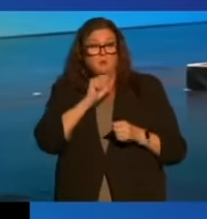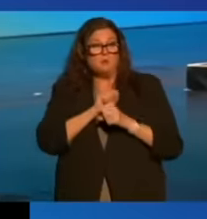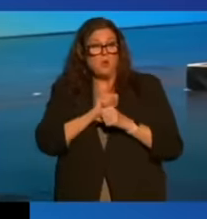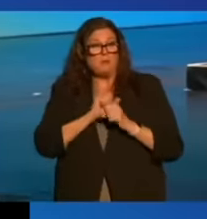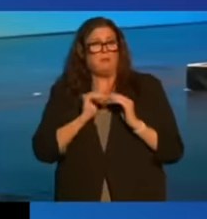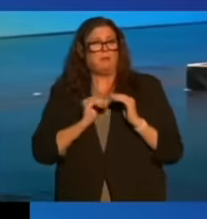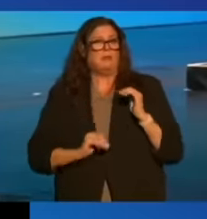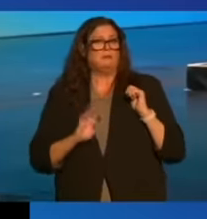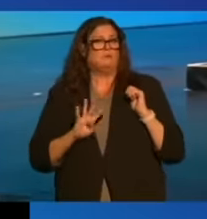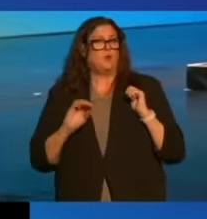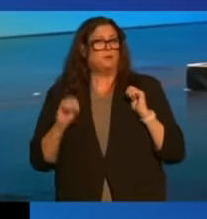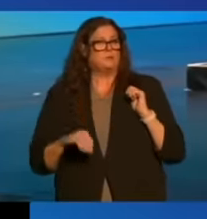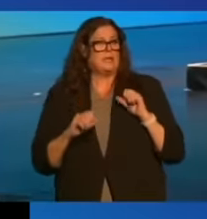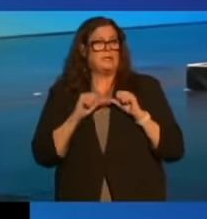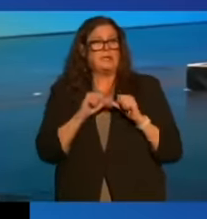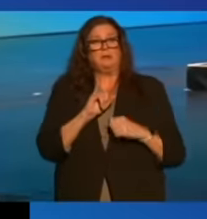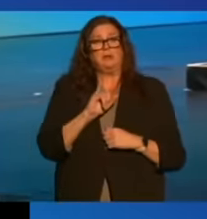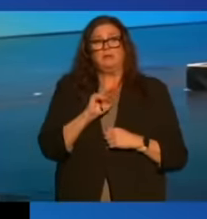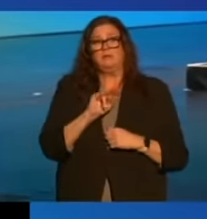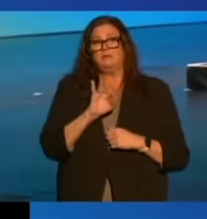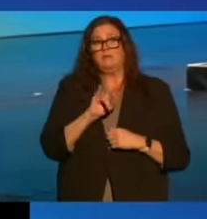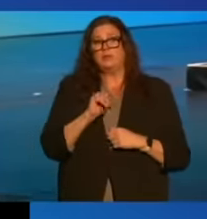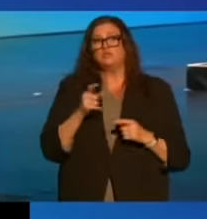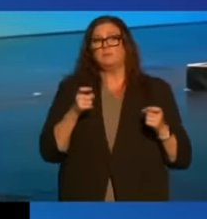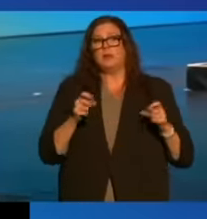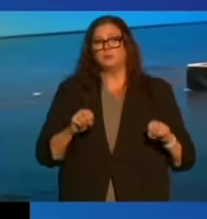% while keeping inflation manageable.